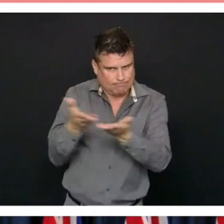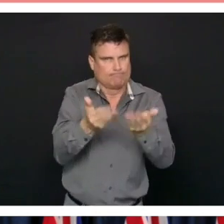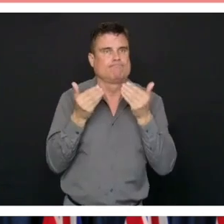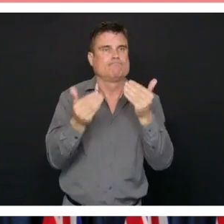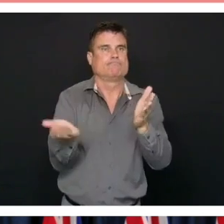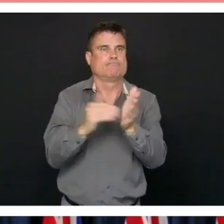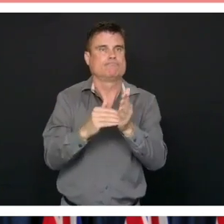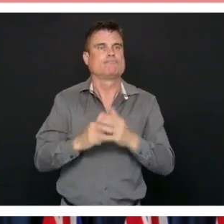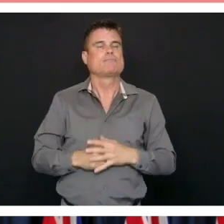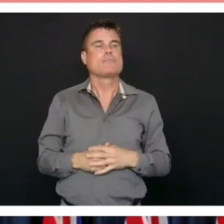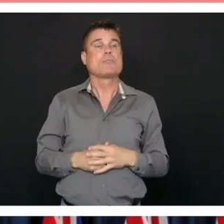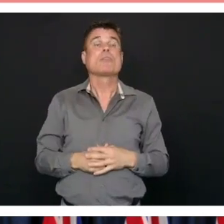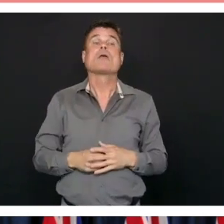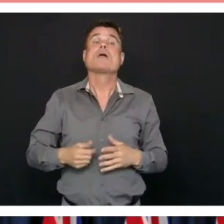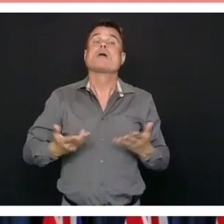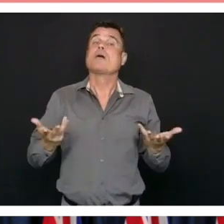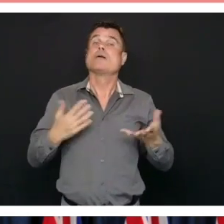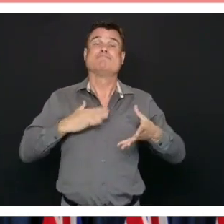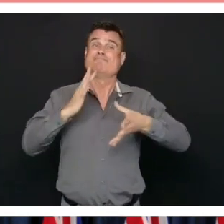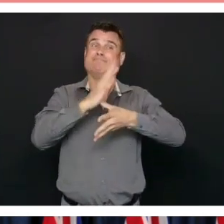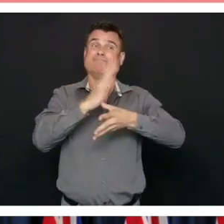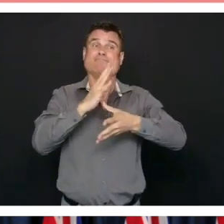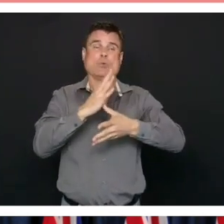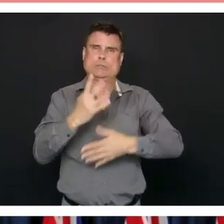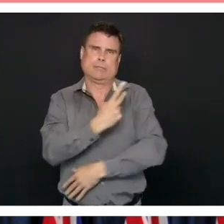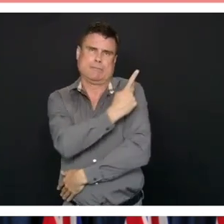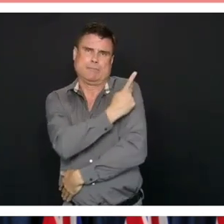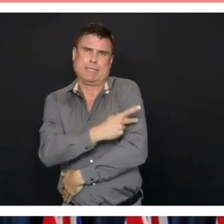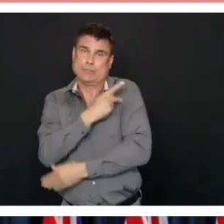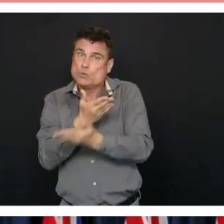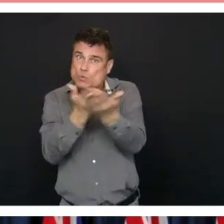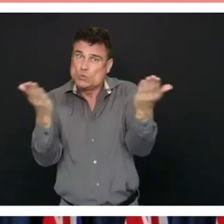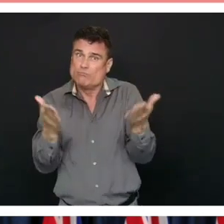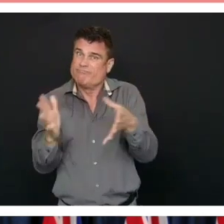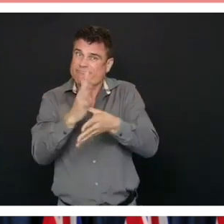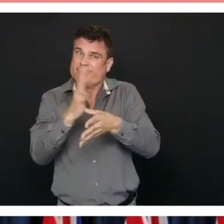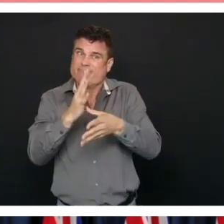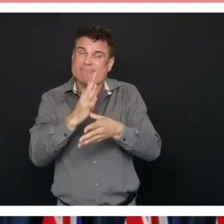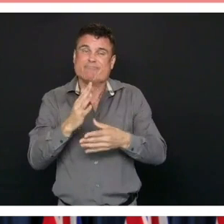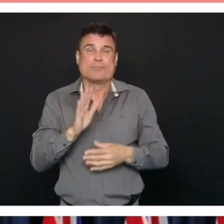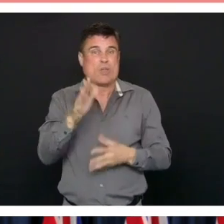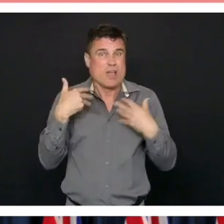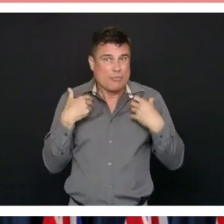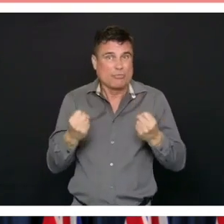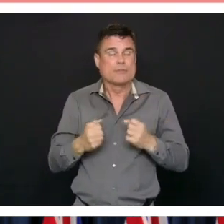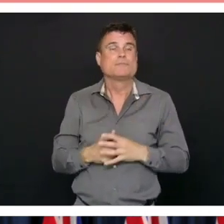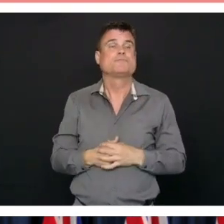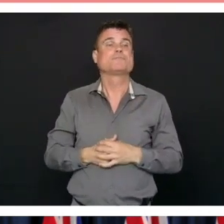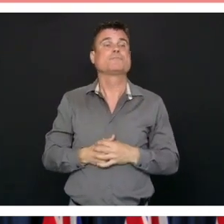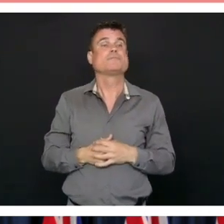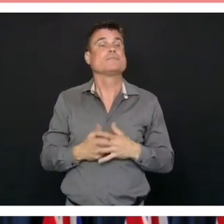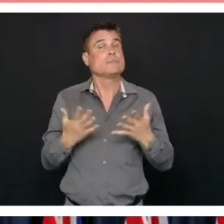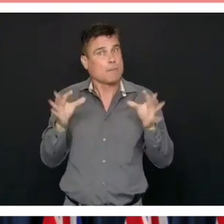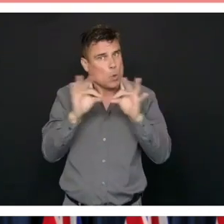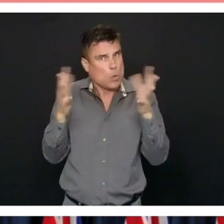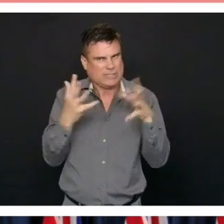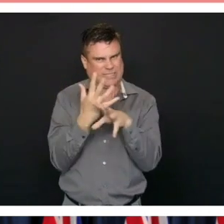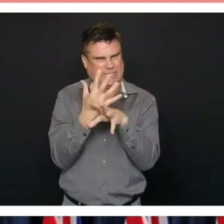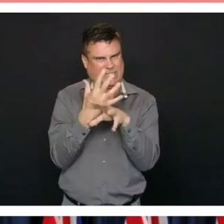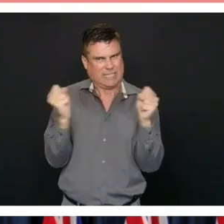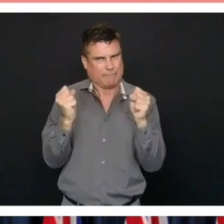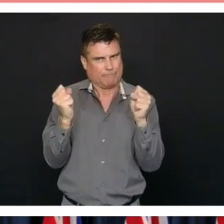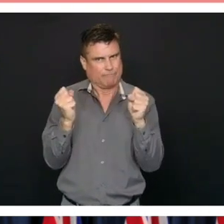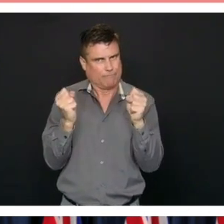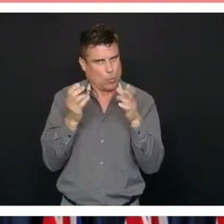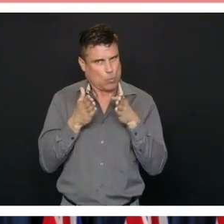are at the center of the surgical renewal. We will do this in the safest way possible for patients and providers. We'll be 100